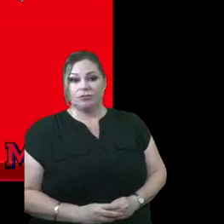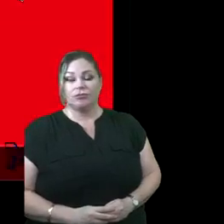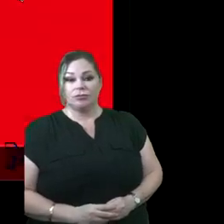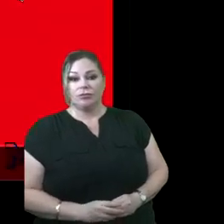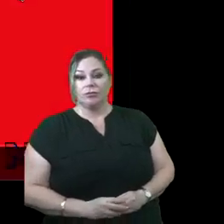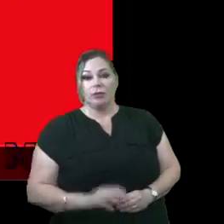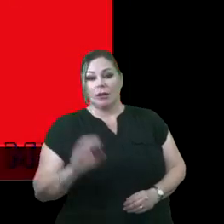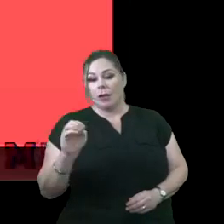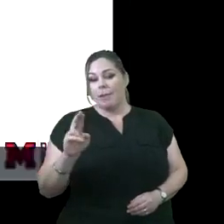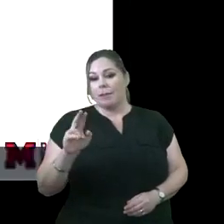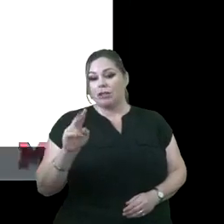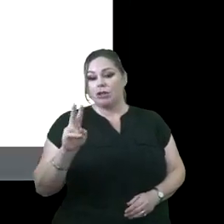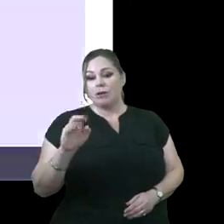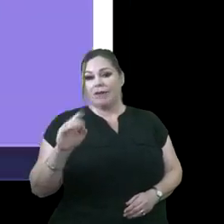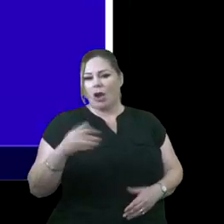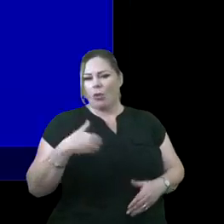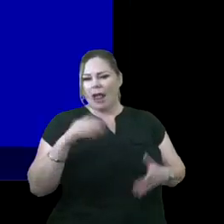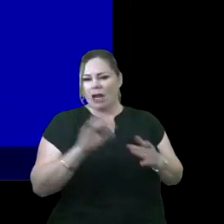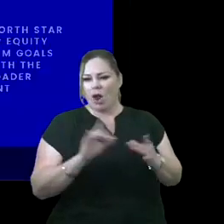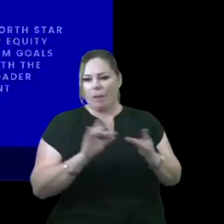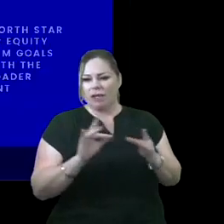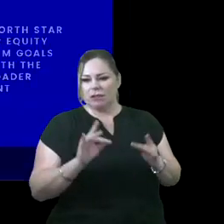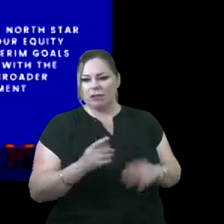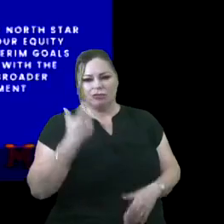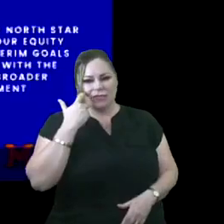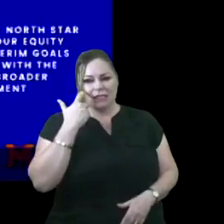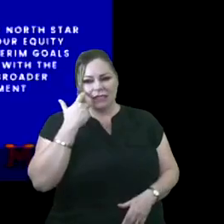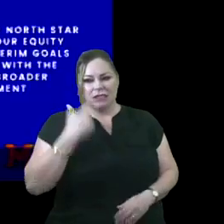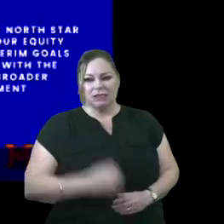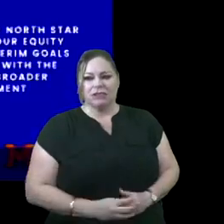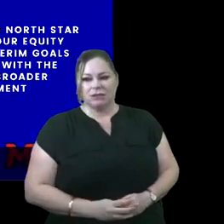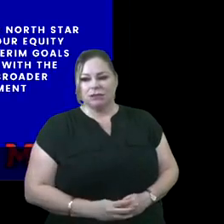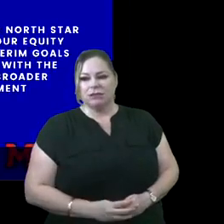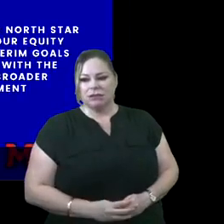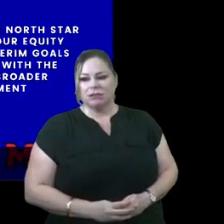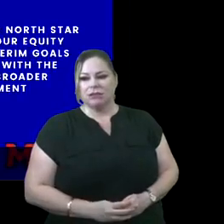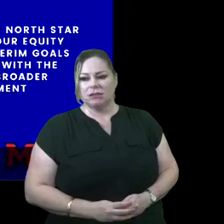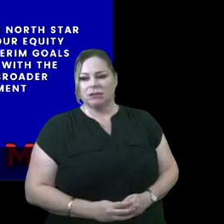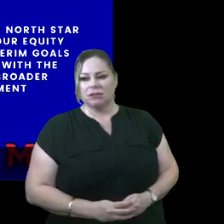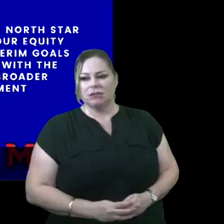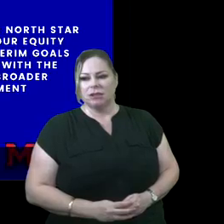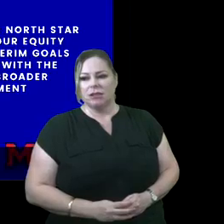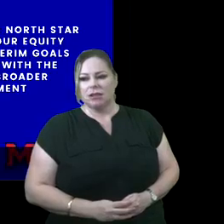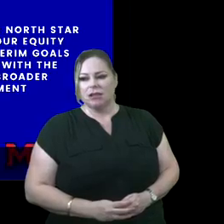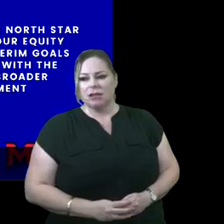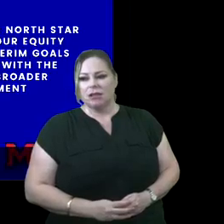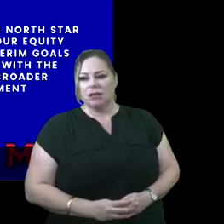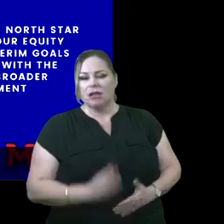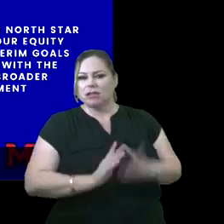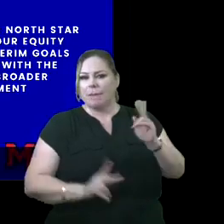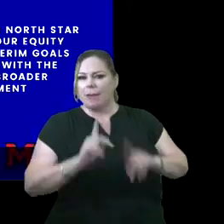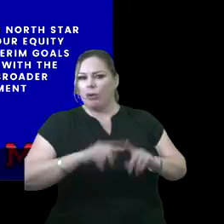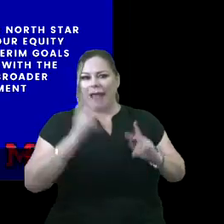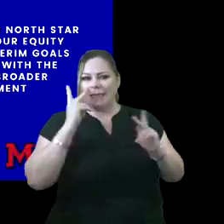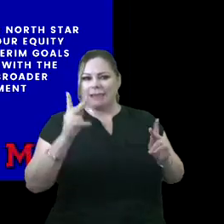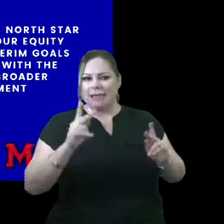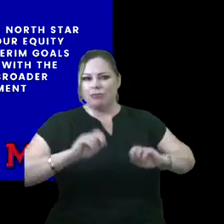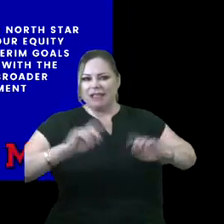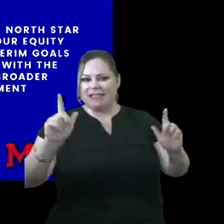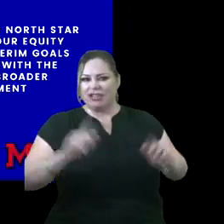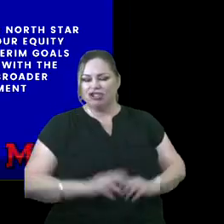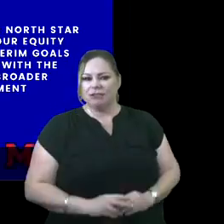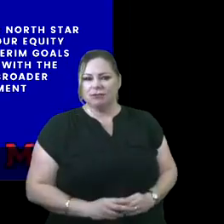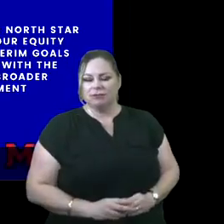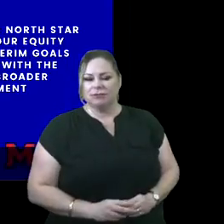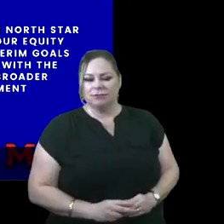Mr. Vidal, we had a comment that there were some viewers that were not able to see the presentation.